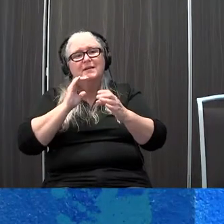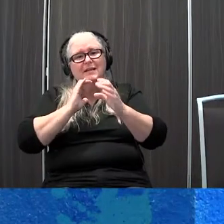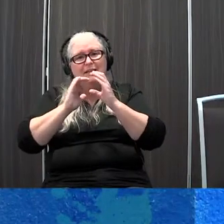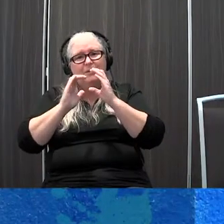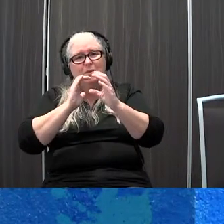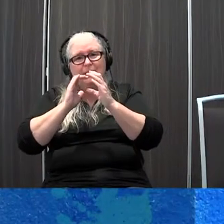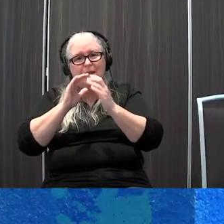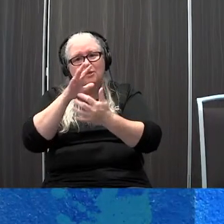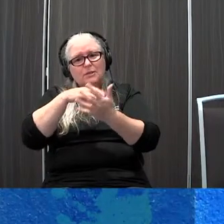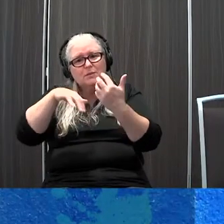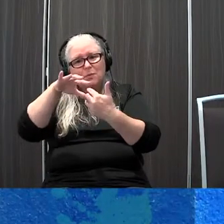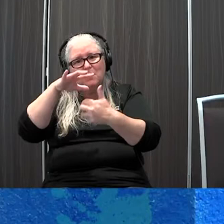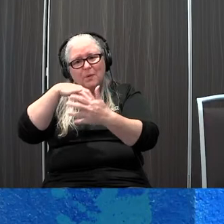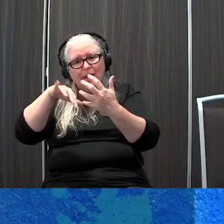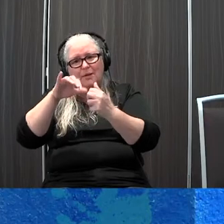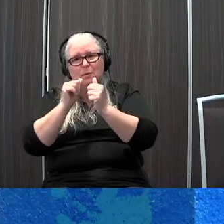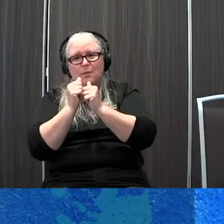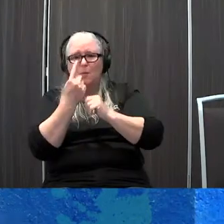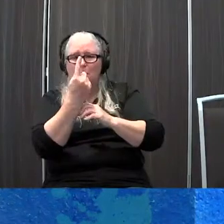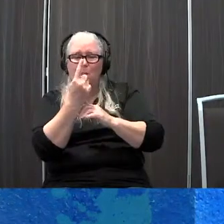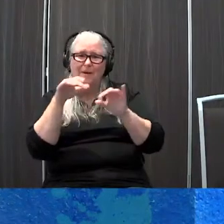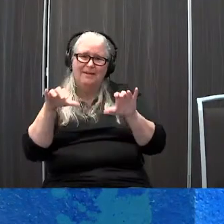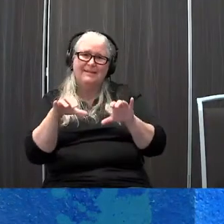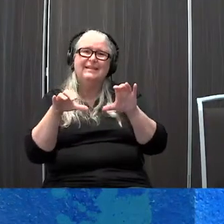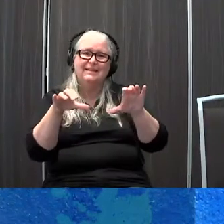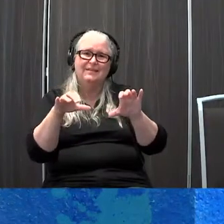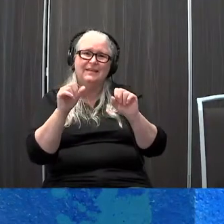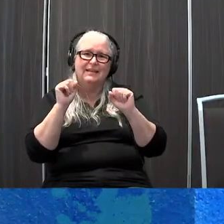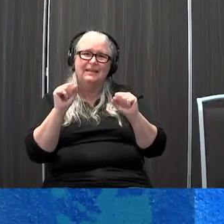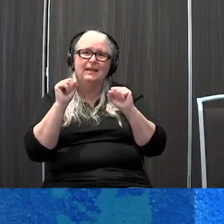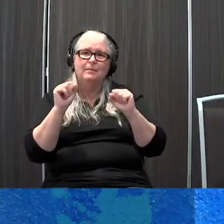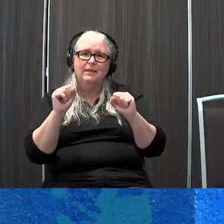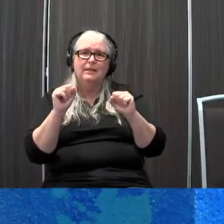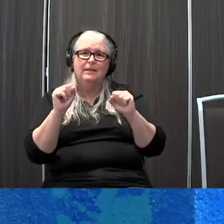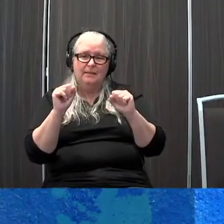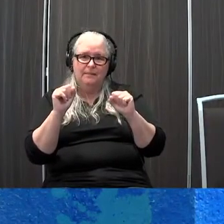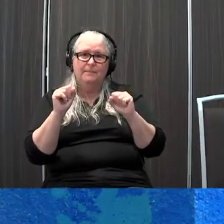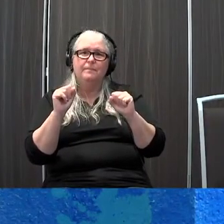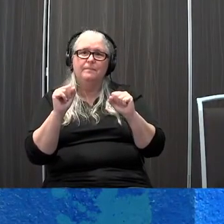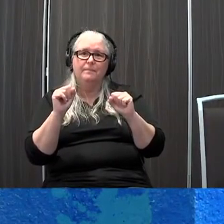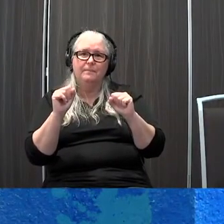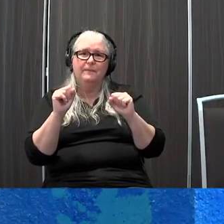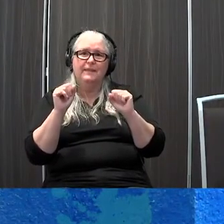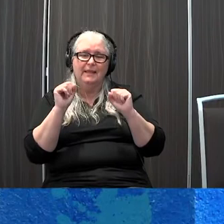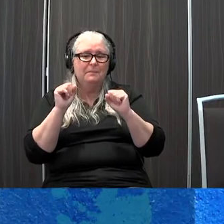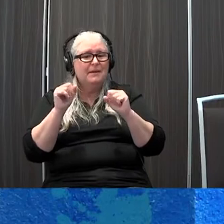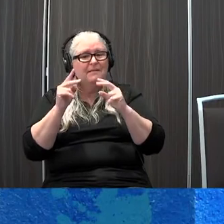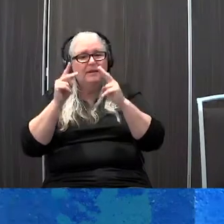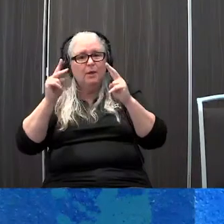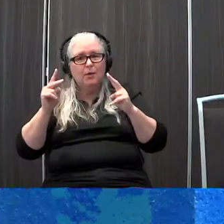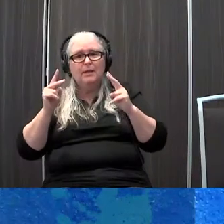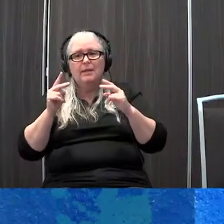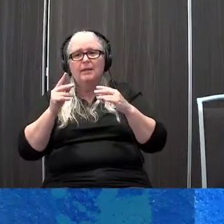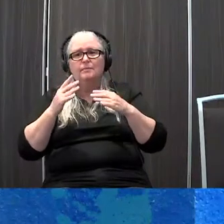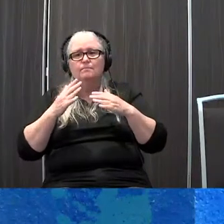interaction within just a single activity and that can be very very rewarding and successful